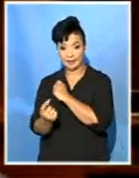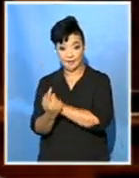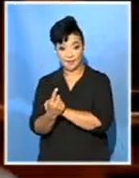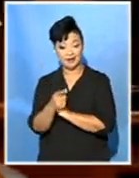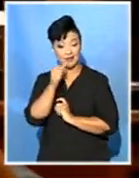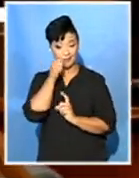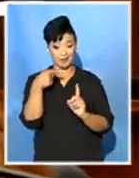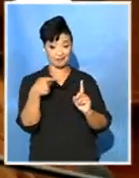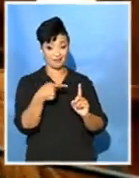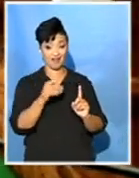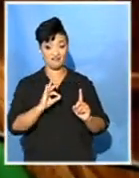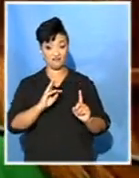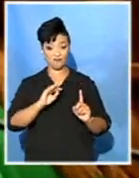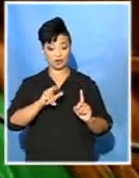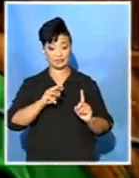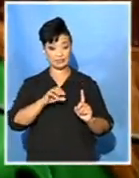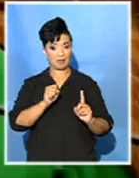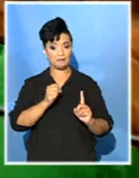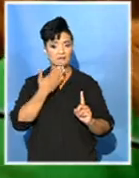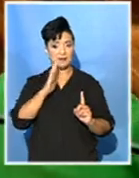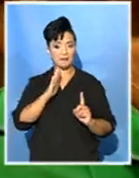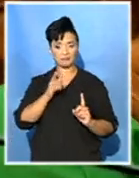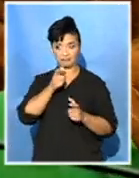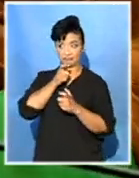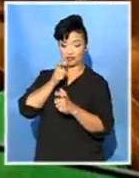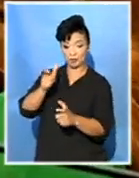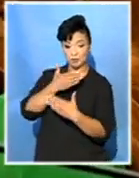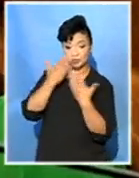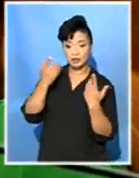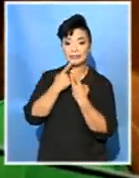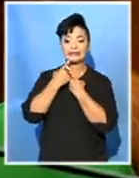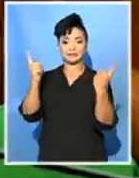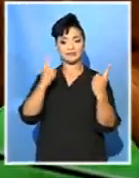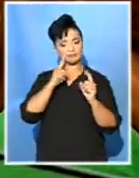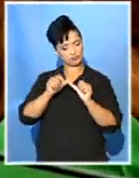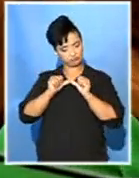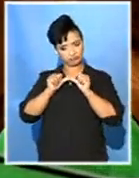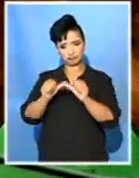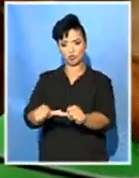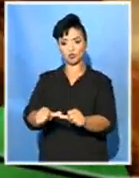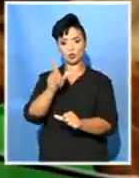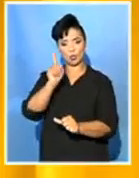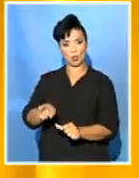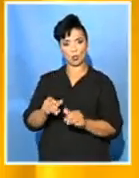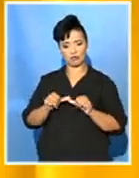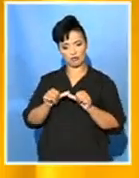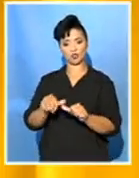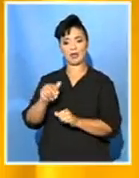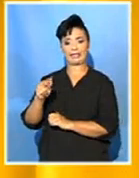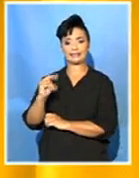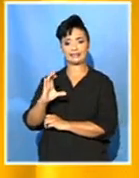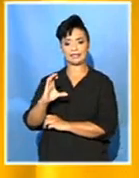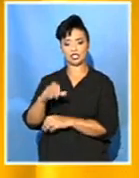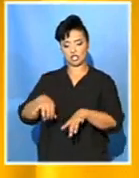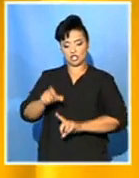Fransman was not available to speak to the SABC, but in his statement he said he would continue to serve the ANC as the elected provincial chairperson of the